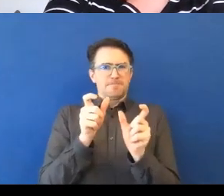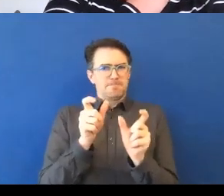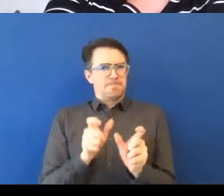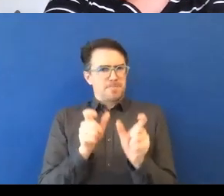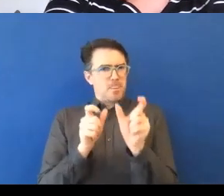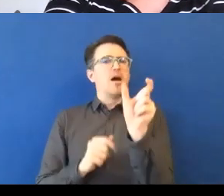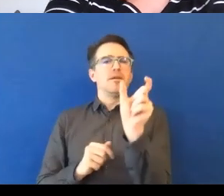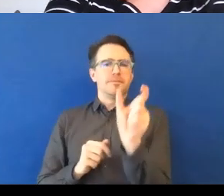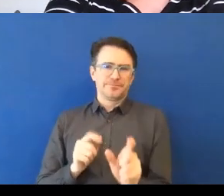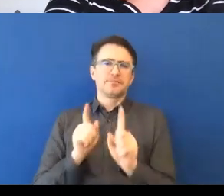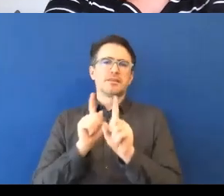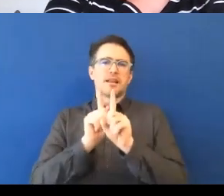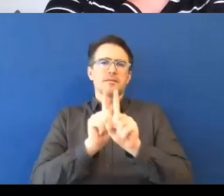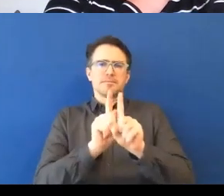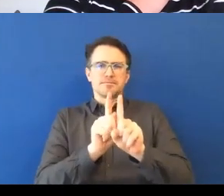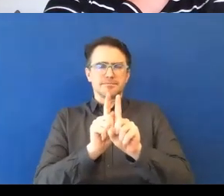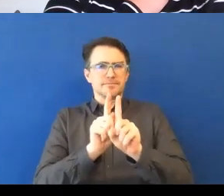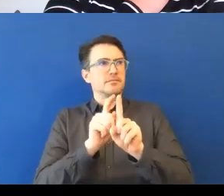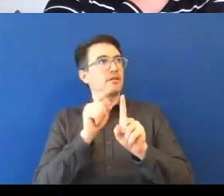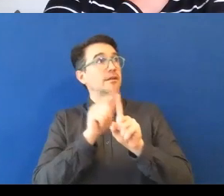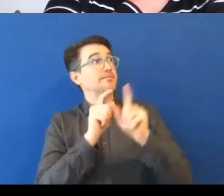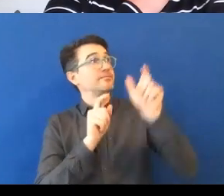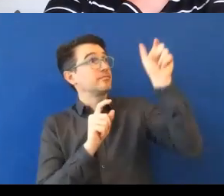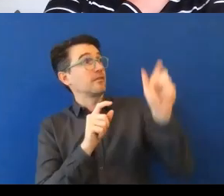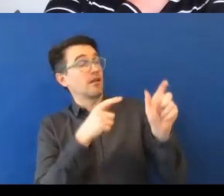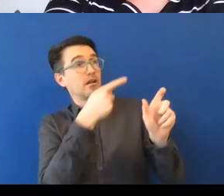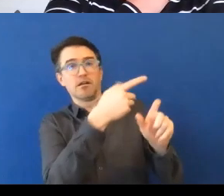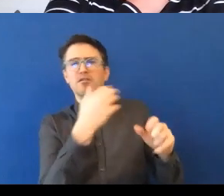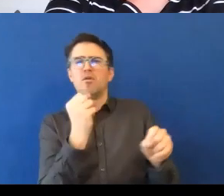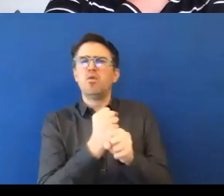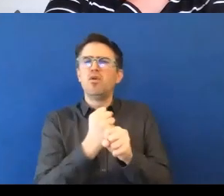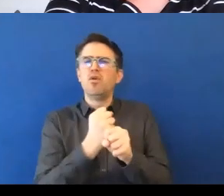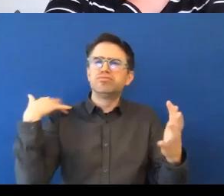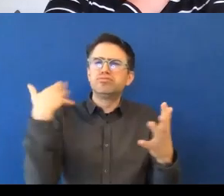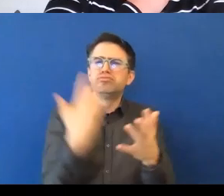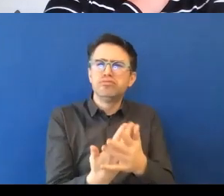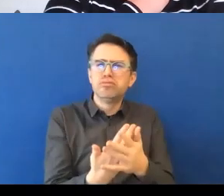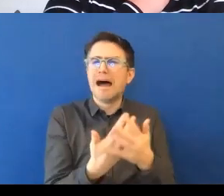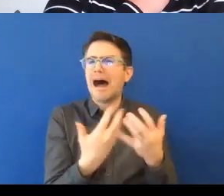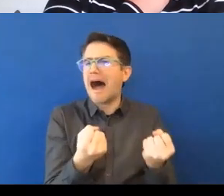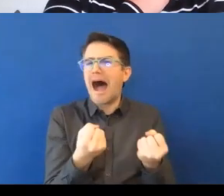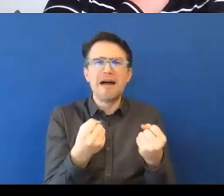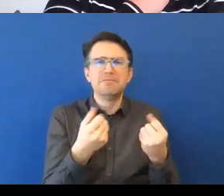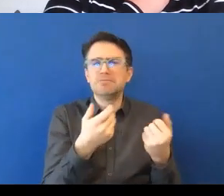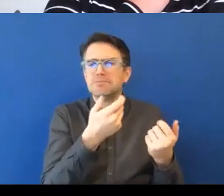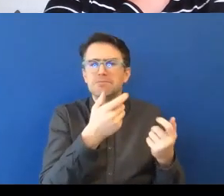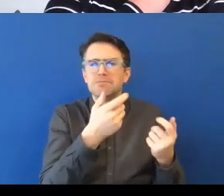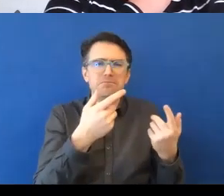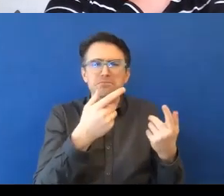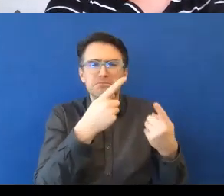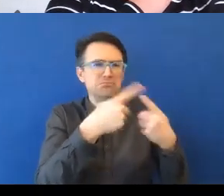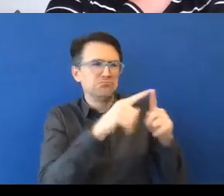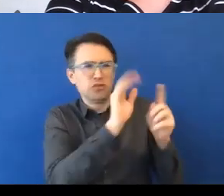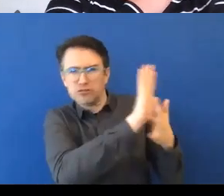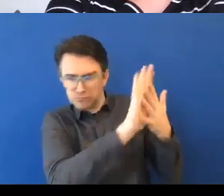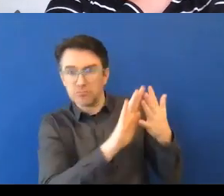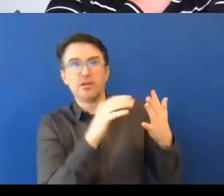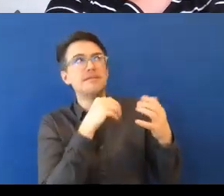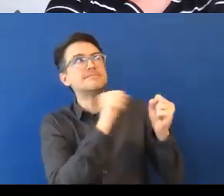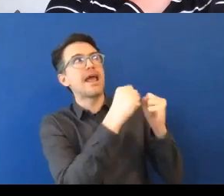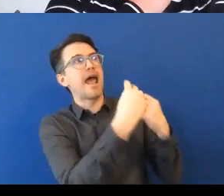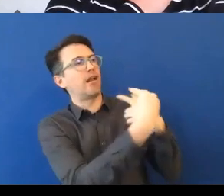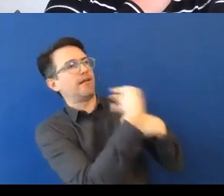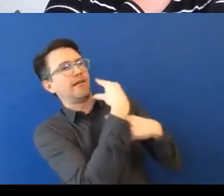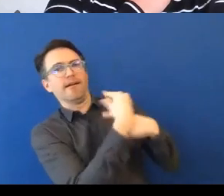culture. And I think that that sort of role modeling, mentoring, sponsorship, and then, as Nancy says, systematizing this